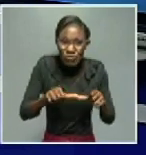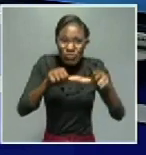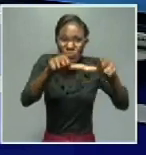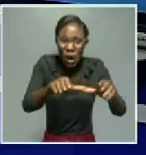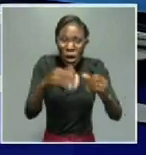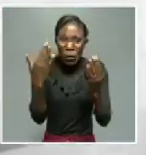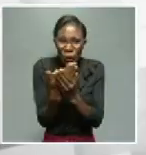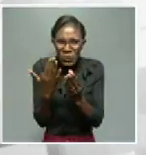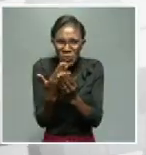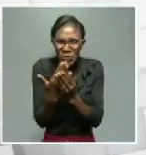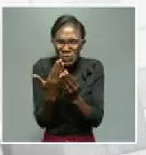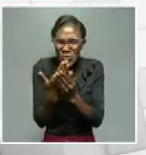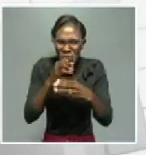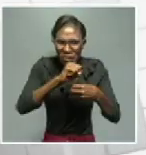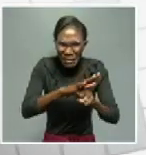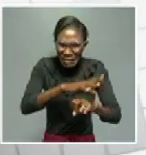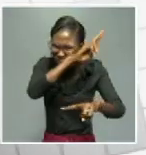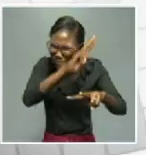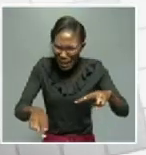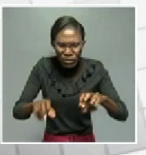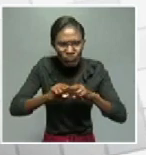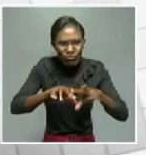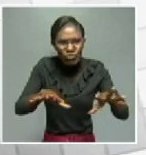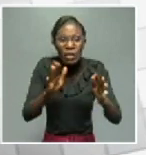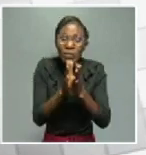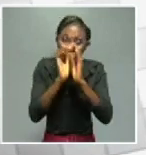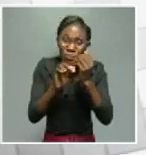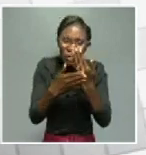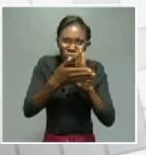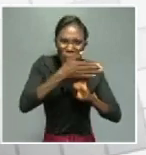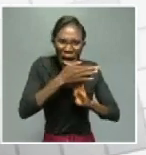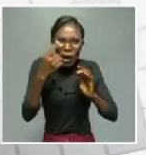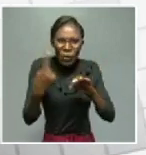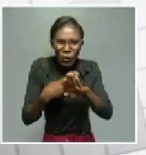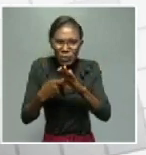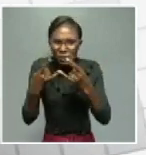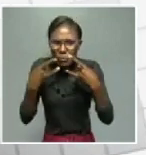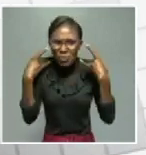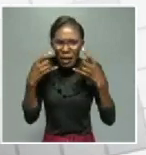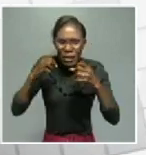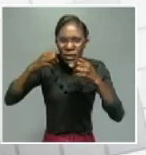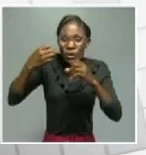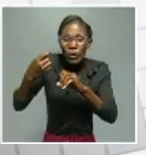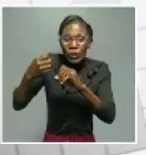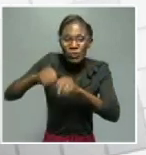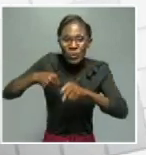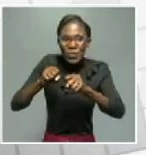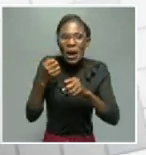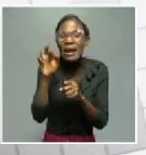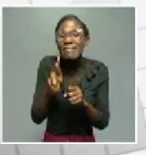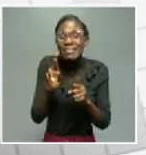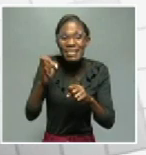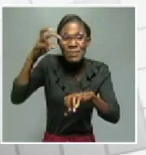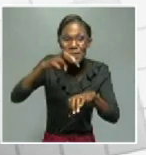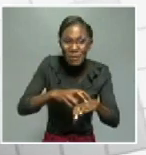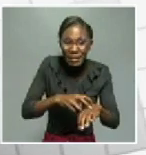variant is busy spreading very fast. We need to take care of ourselves, mask up every time. Oshanjupa region is ready. We have made